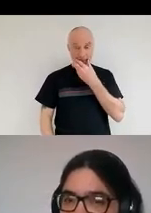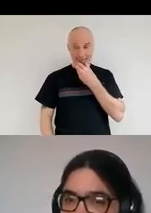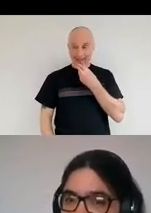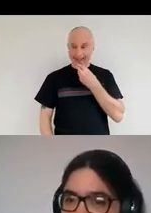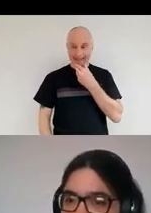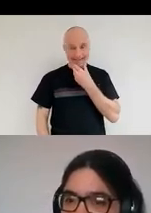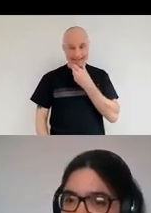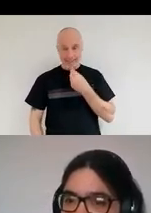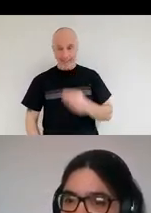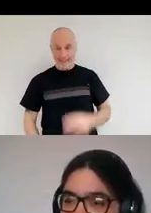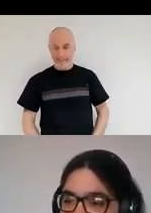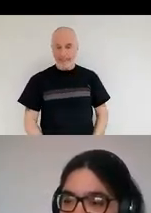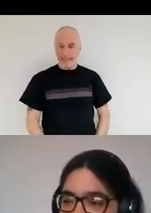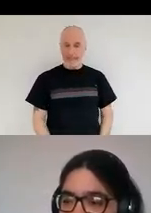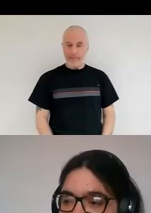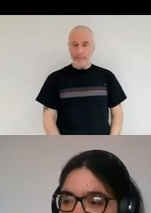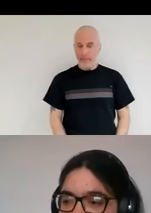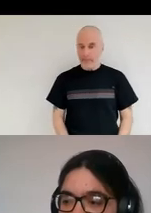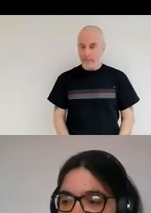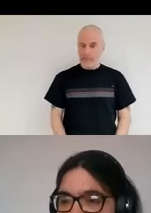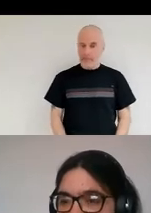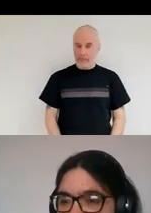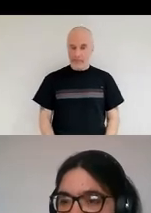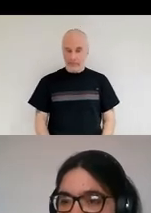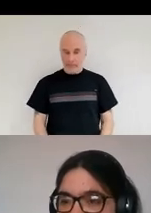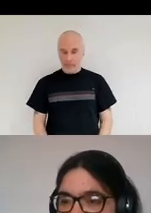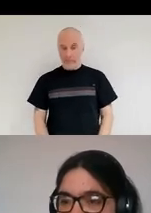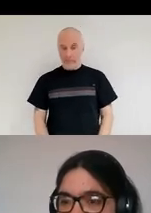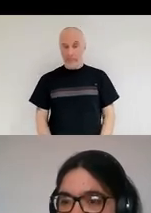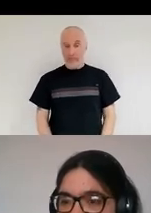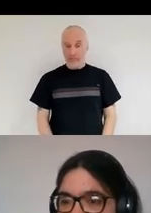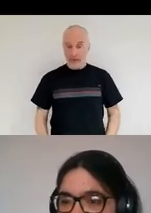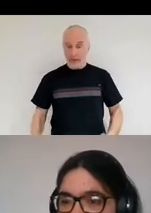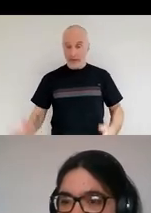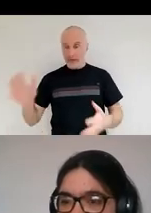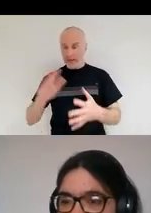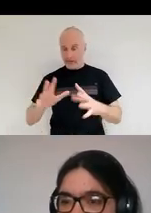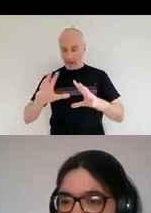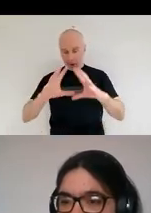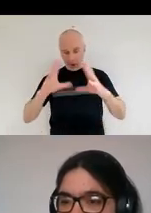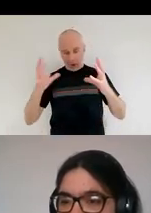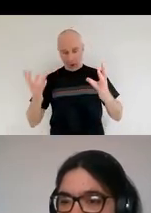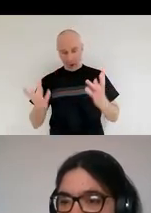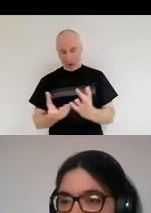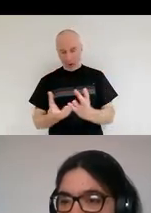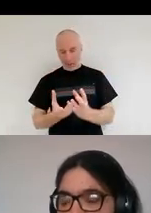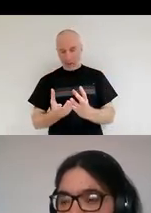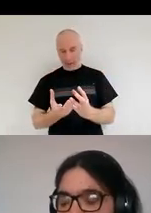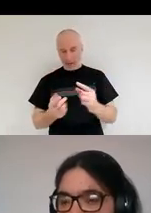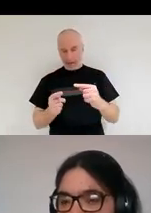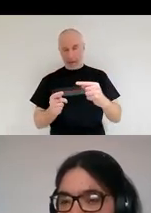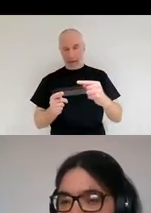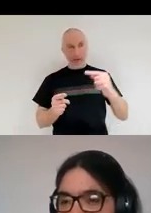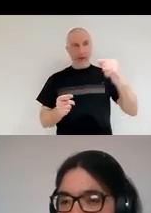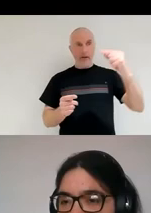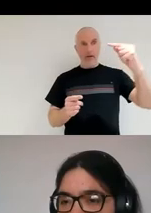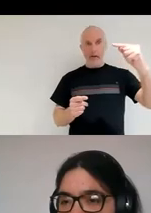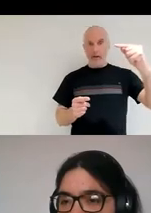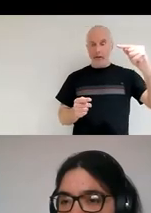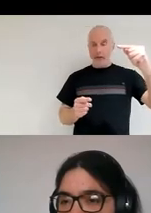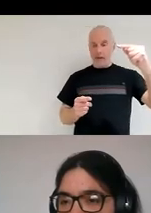Very nicely, actually. kind of working our way back from the surface of the Earth a little bit further out. Peter's very kindly asked,